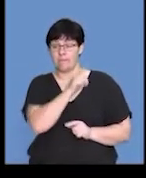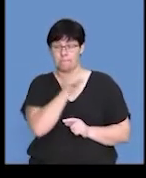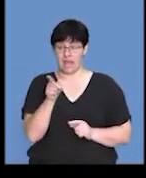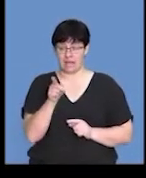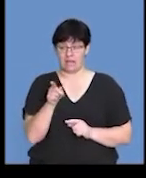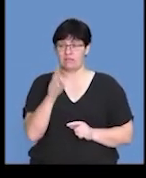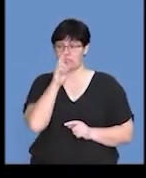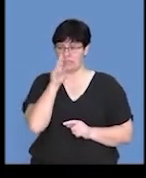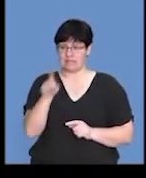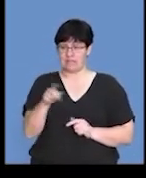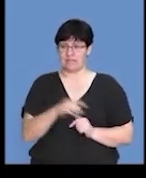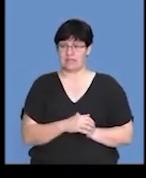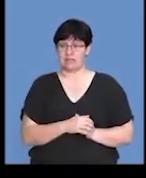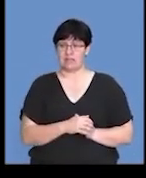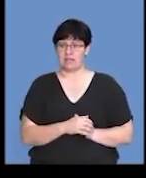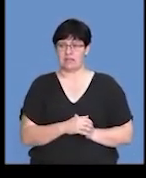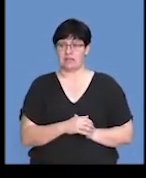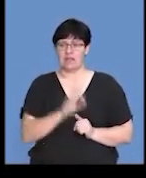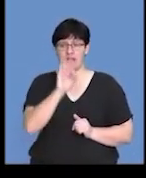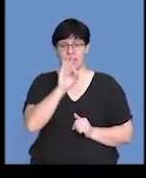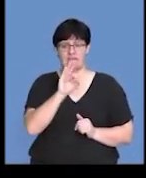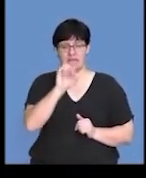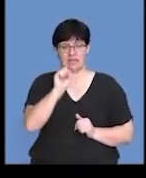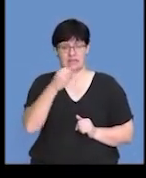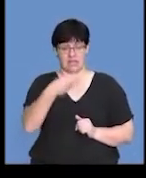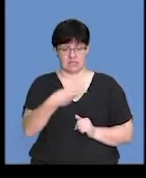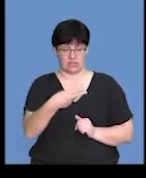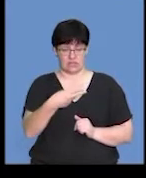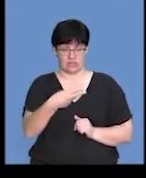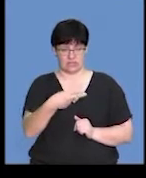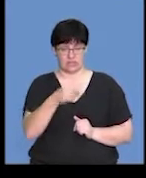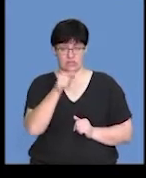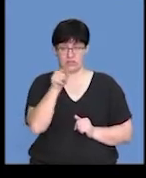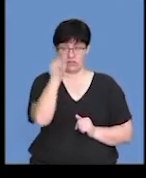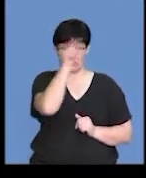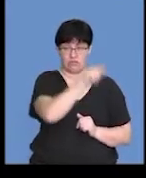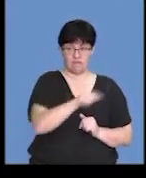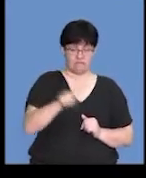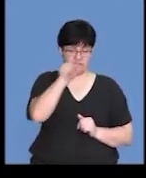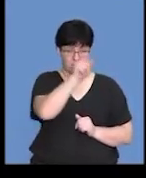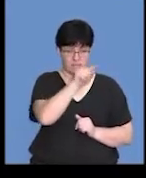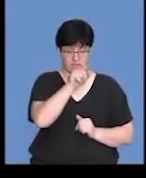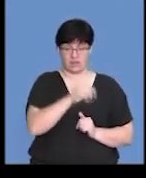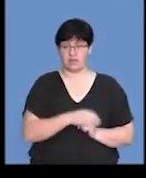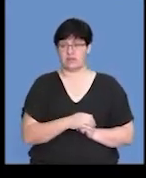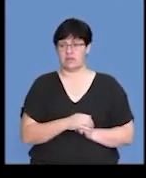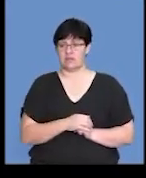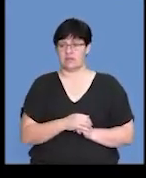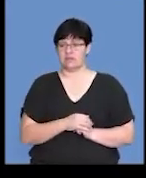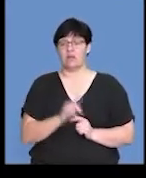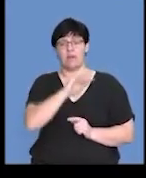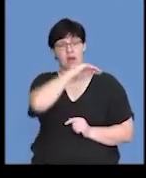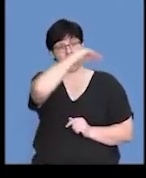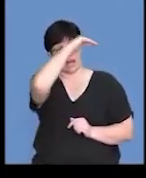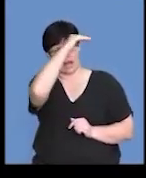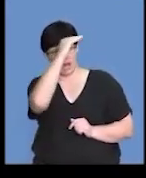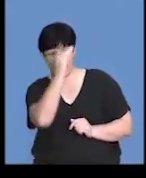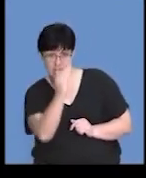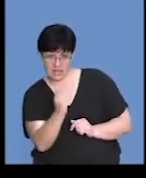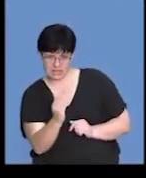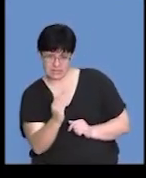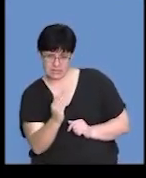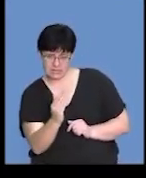back to the graph, we can see FSH here. Okay. That's that graph. Tends to decrease